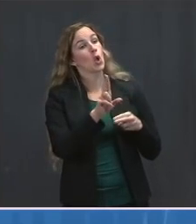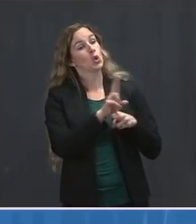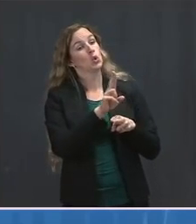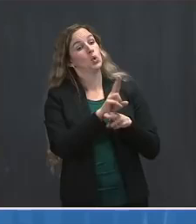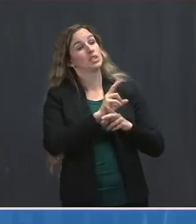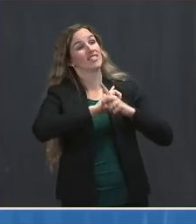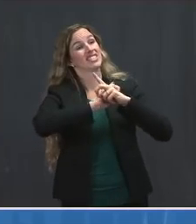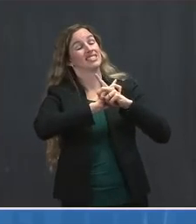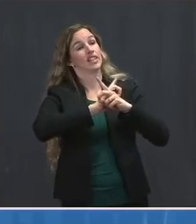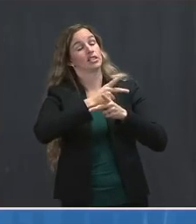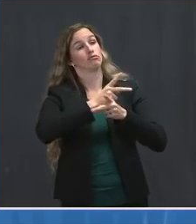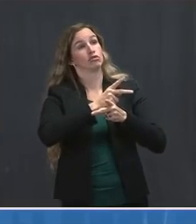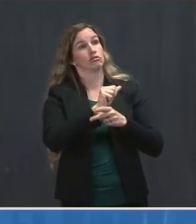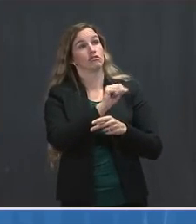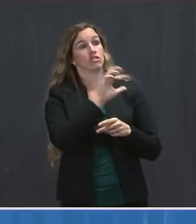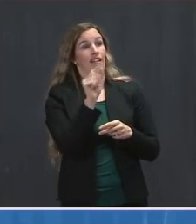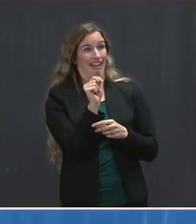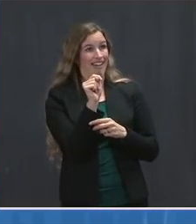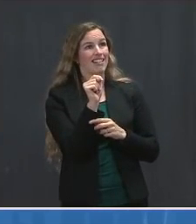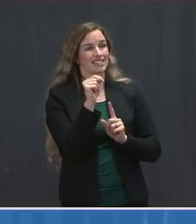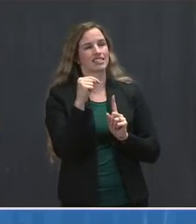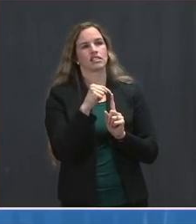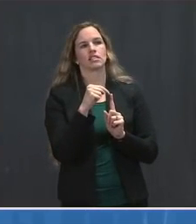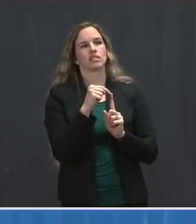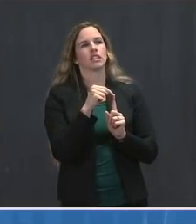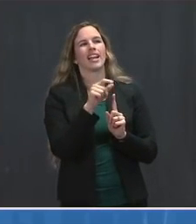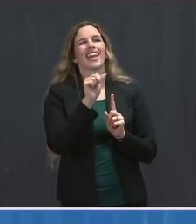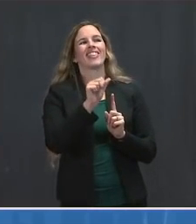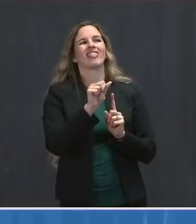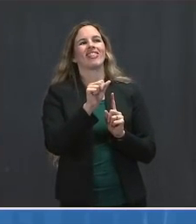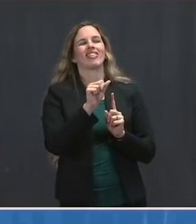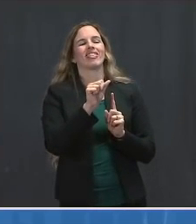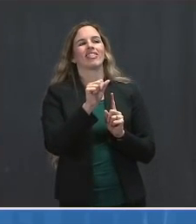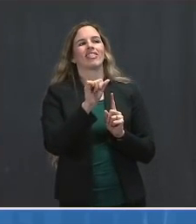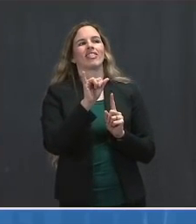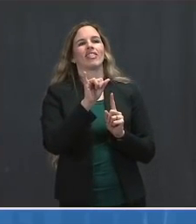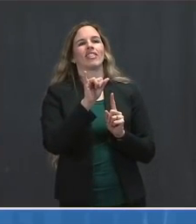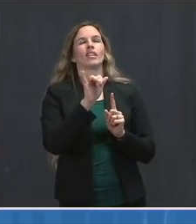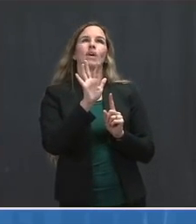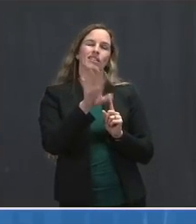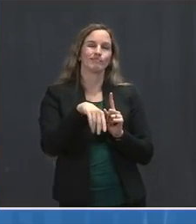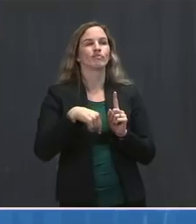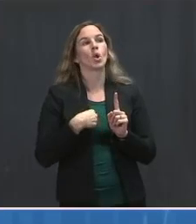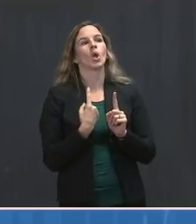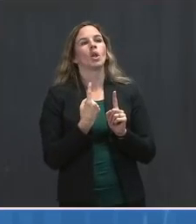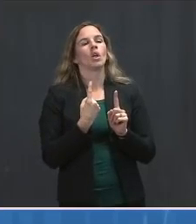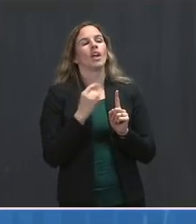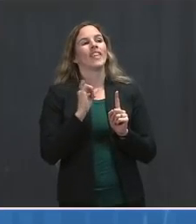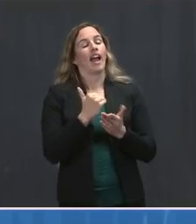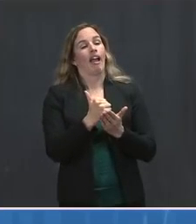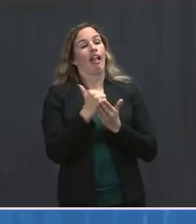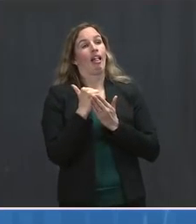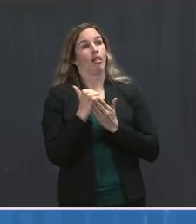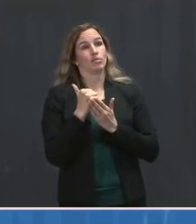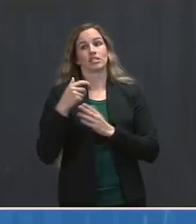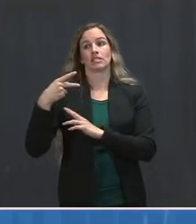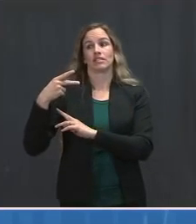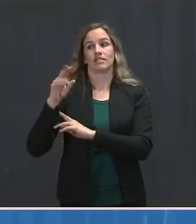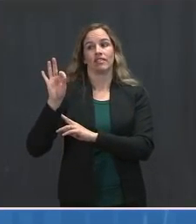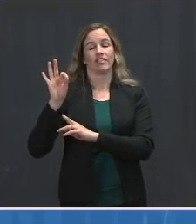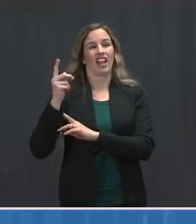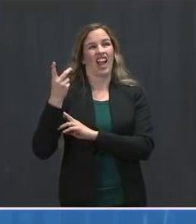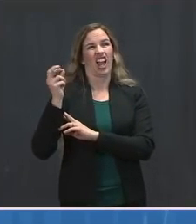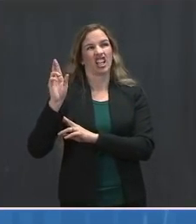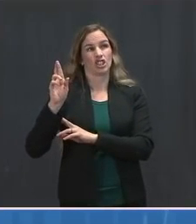Act that Tim outlined is what is allowing one of the things, I should say, that's allowing Pfizer to meet